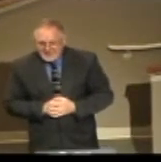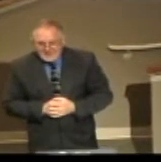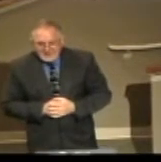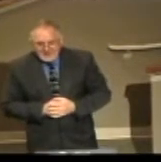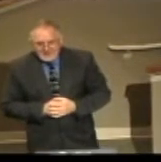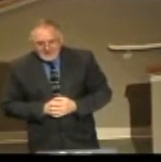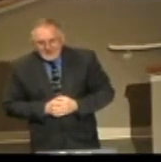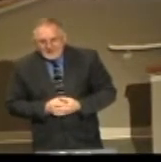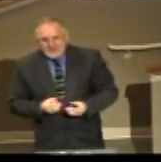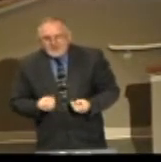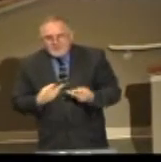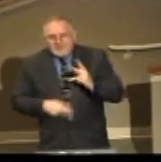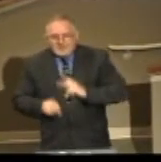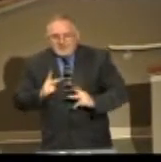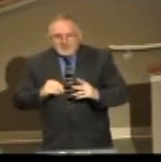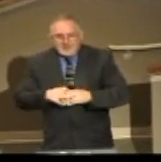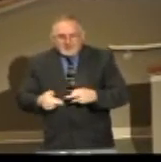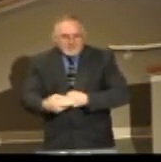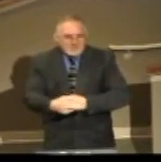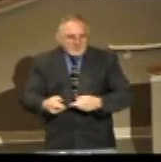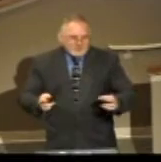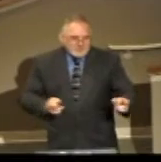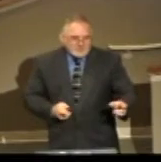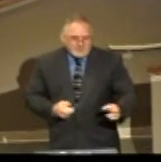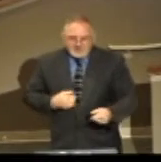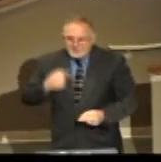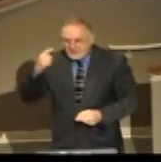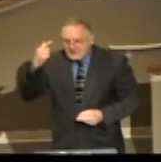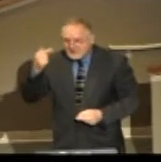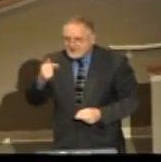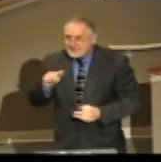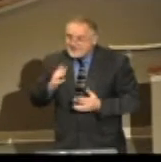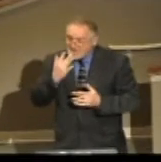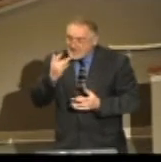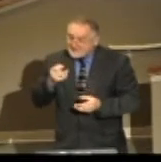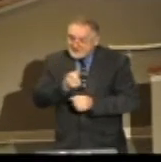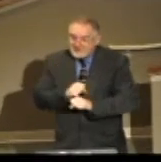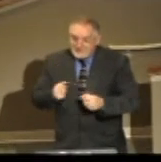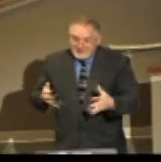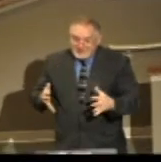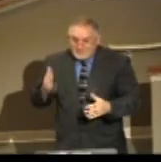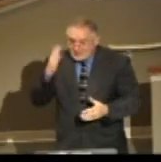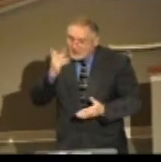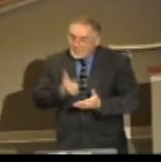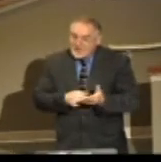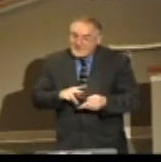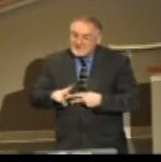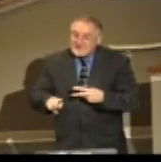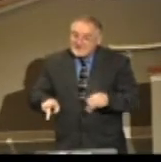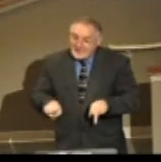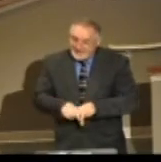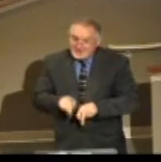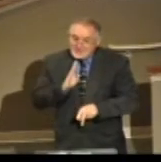I'm speaking to many people in this room this morning. I believe that you've tasted salvation. You know what it's like to be saved.